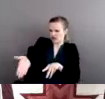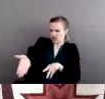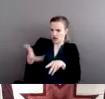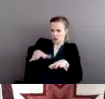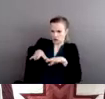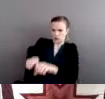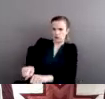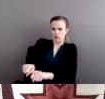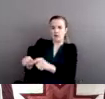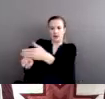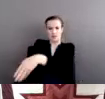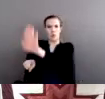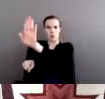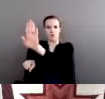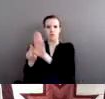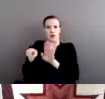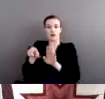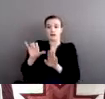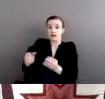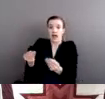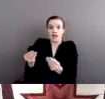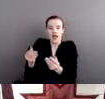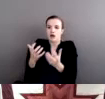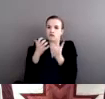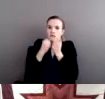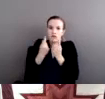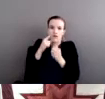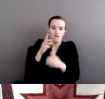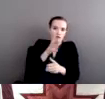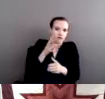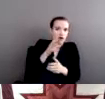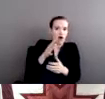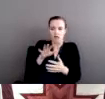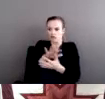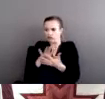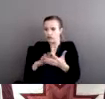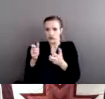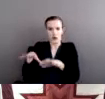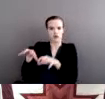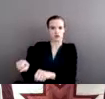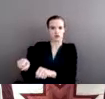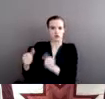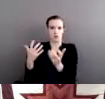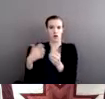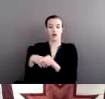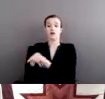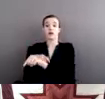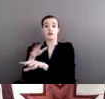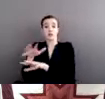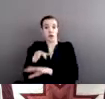valuable, valuable land for farmers and agriculturalists. So native people were moved against